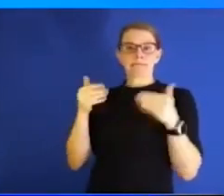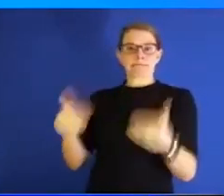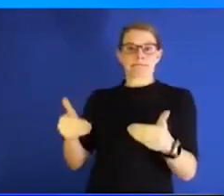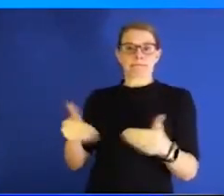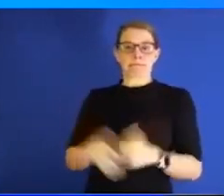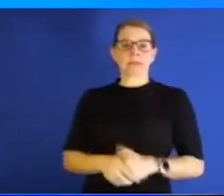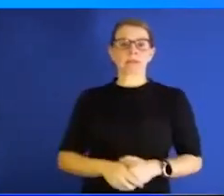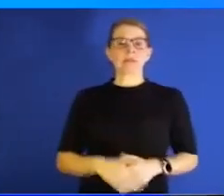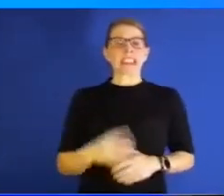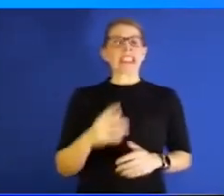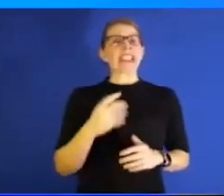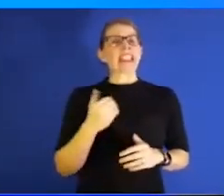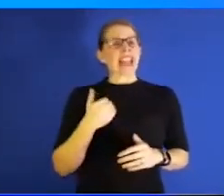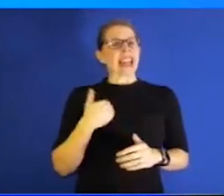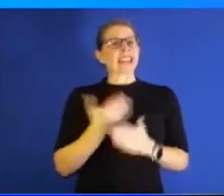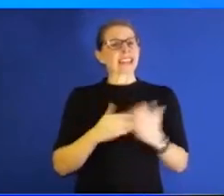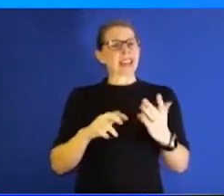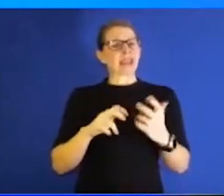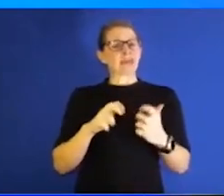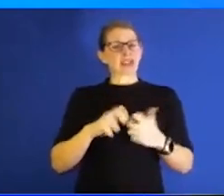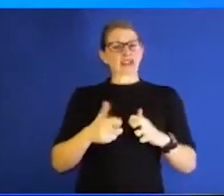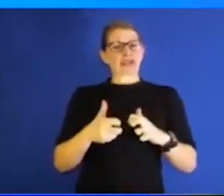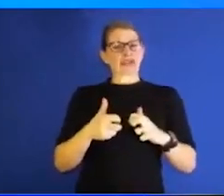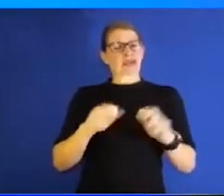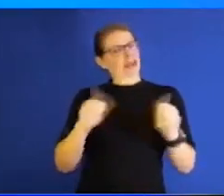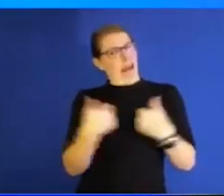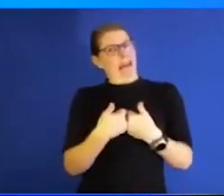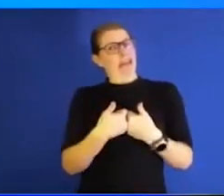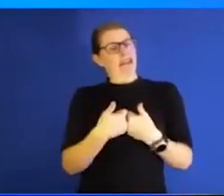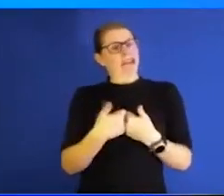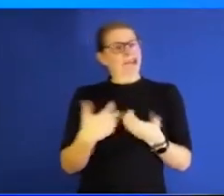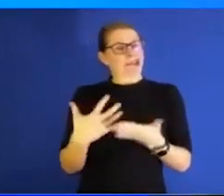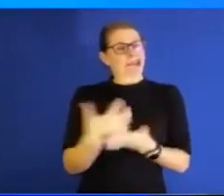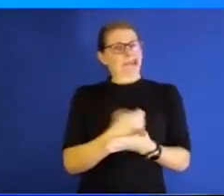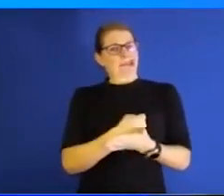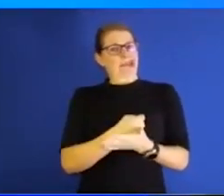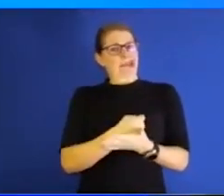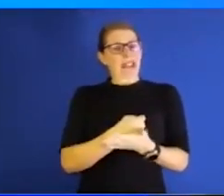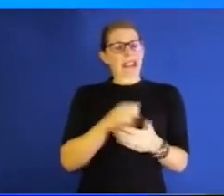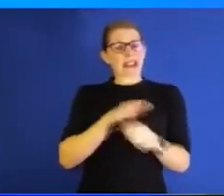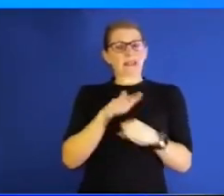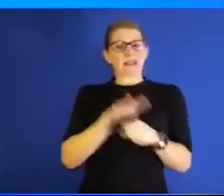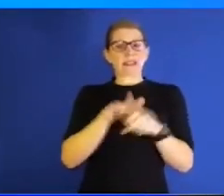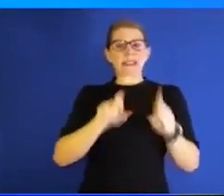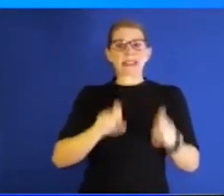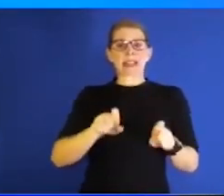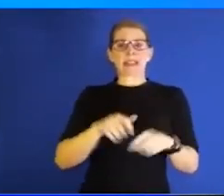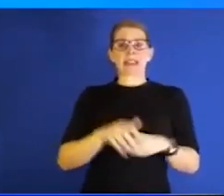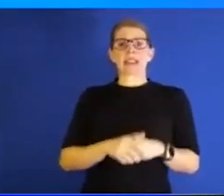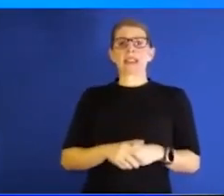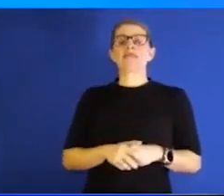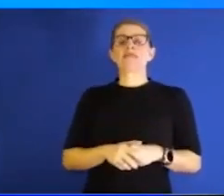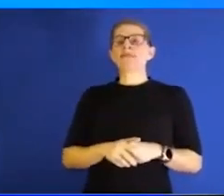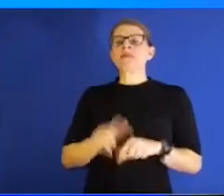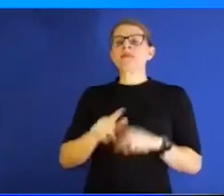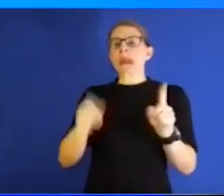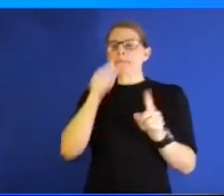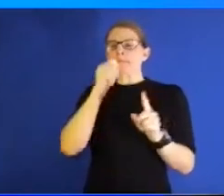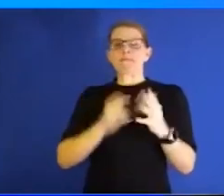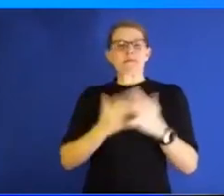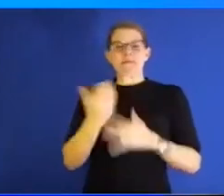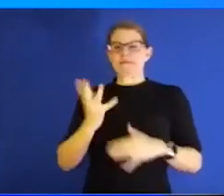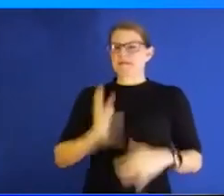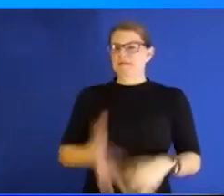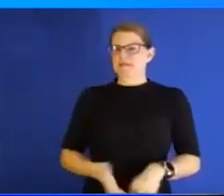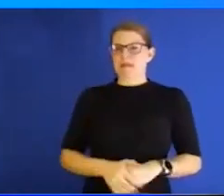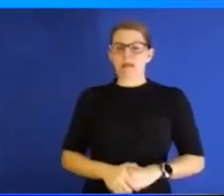challenging times getting enough tests. I mean, we all, I think, went through that a little bit as well. But we got through that pretty quickly. You know, we had at